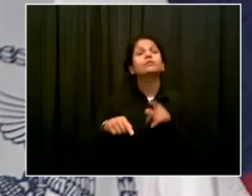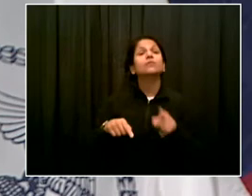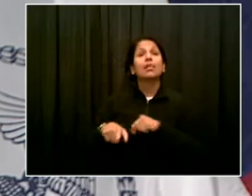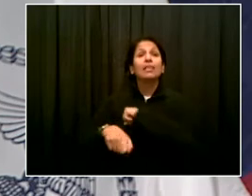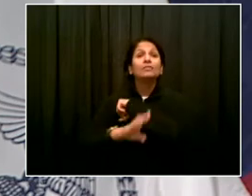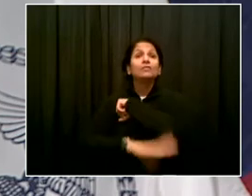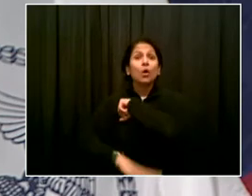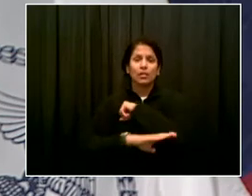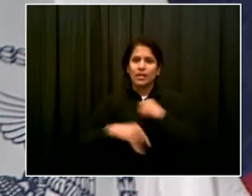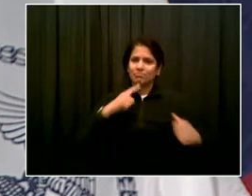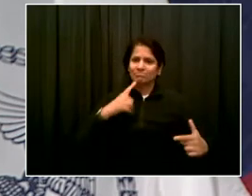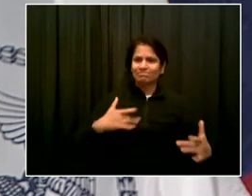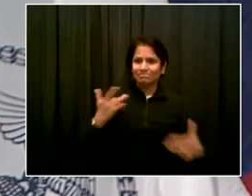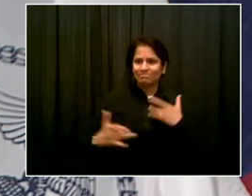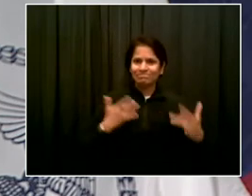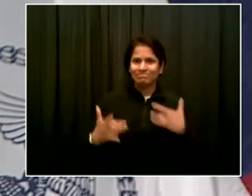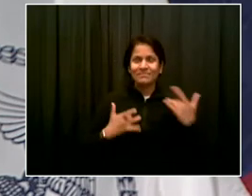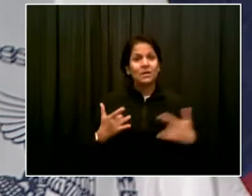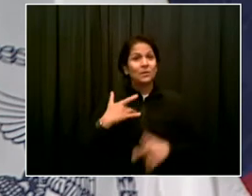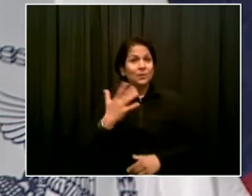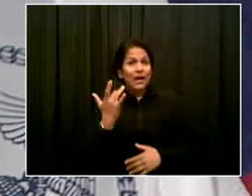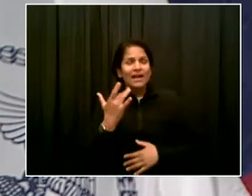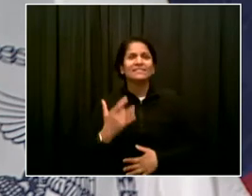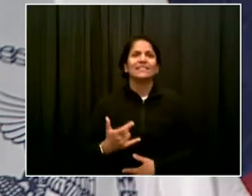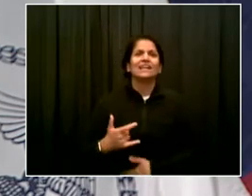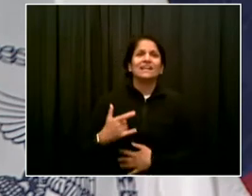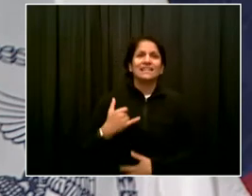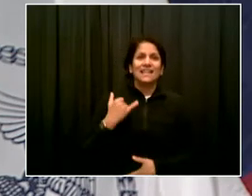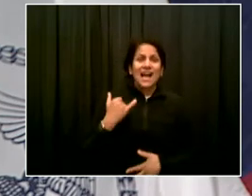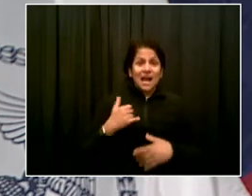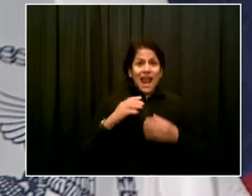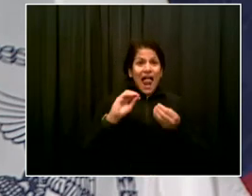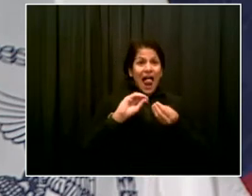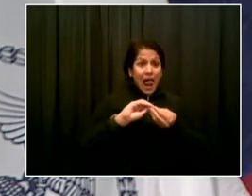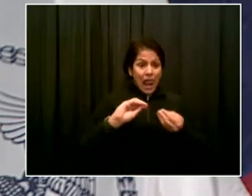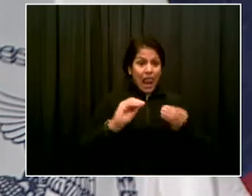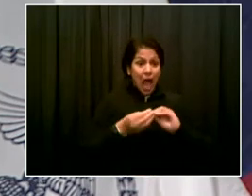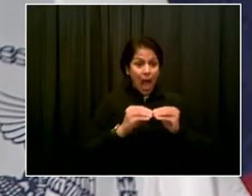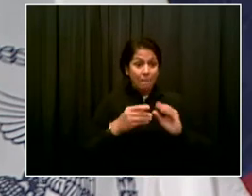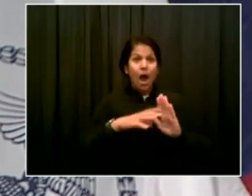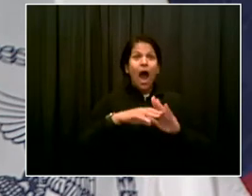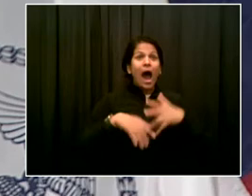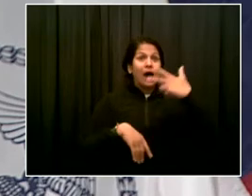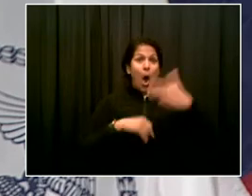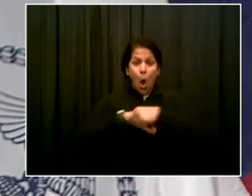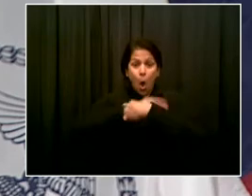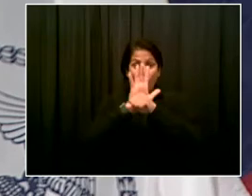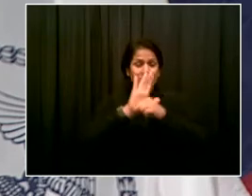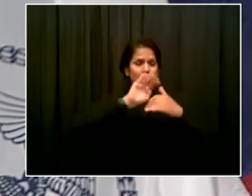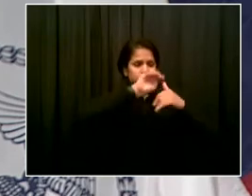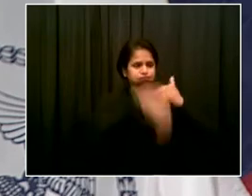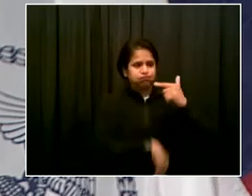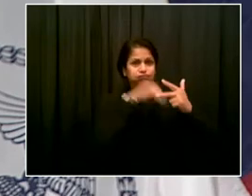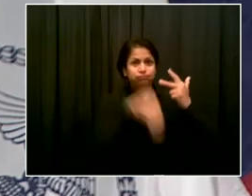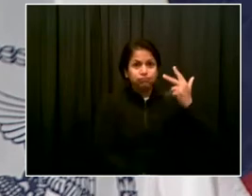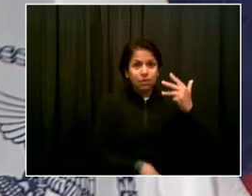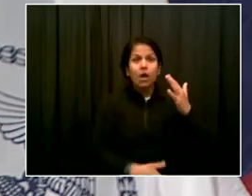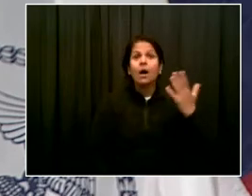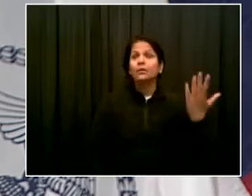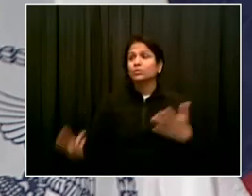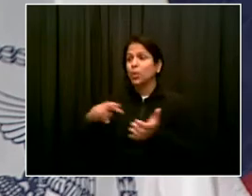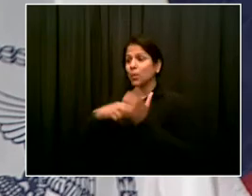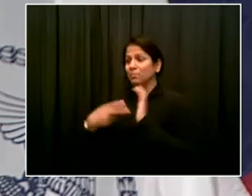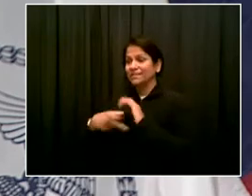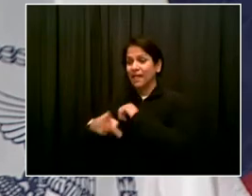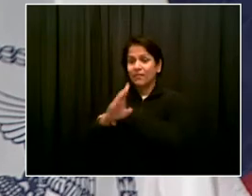much better shape then than we even are now in terms of the overall COVID situation. So we look forward to welcoming back every single student. There'll be lots of